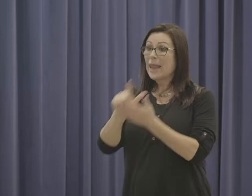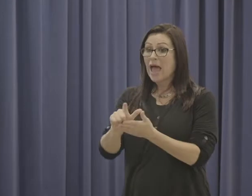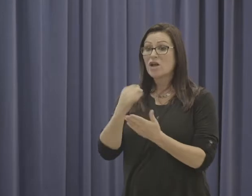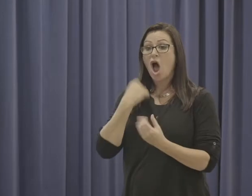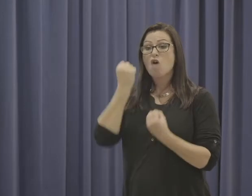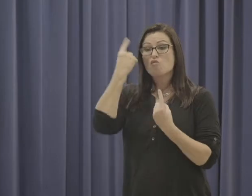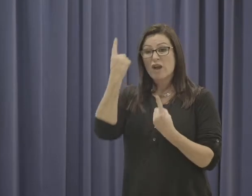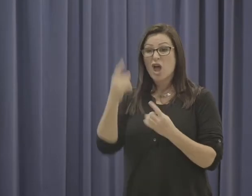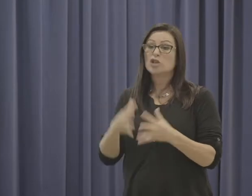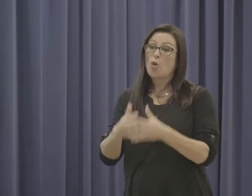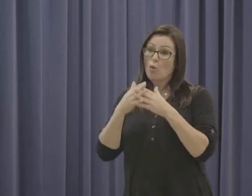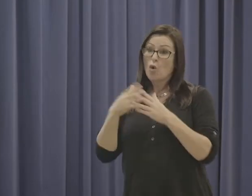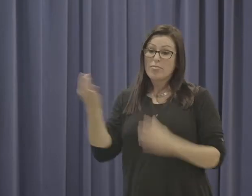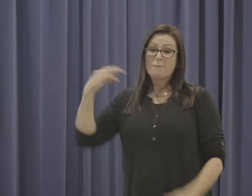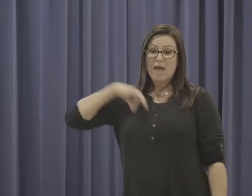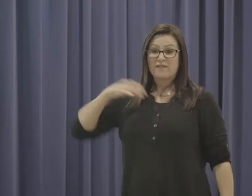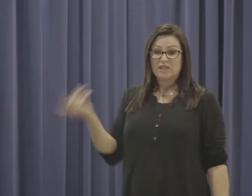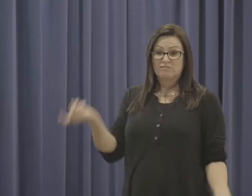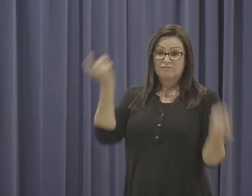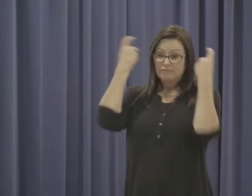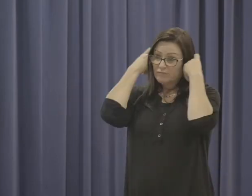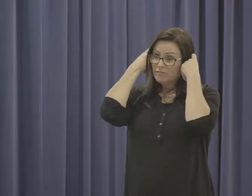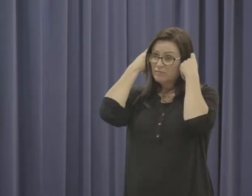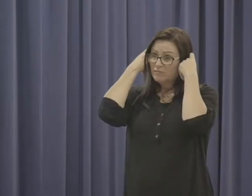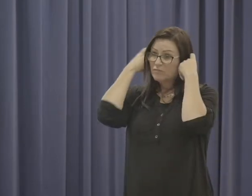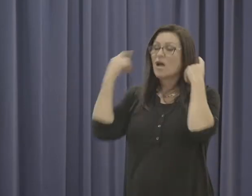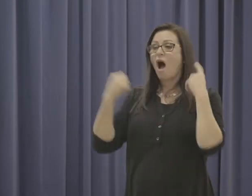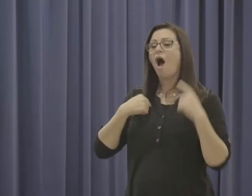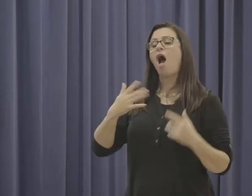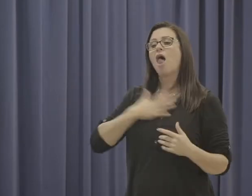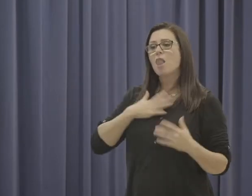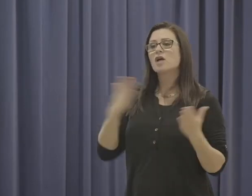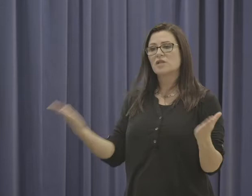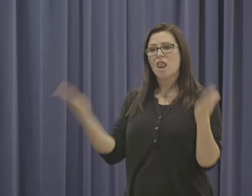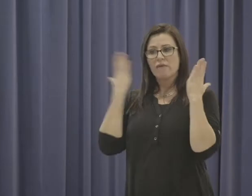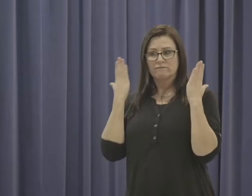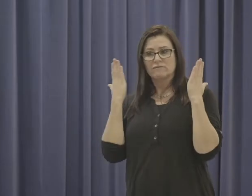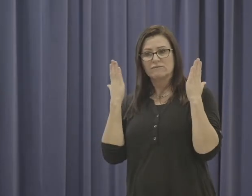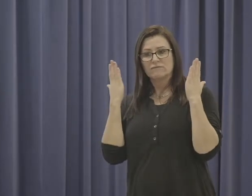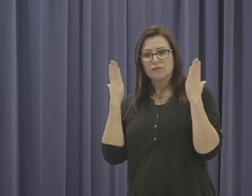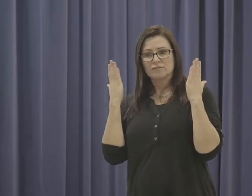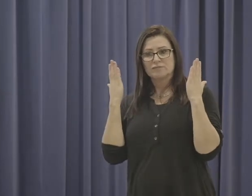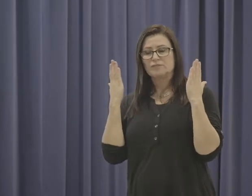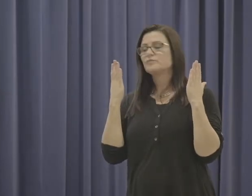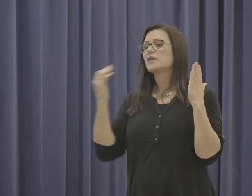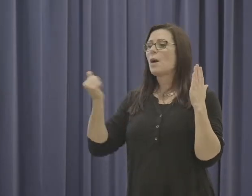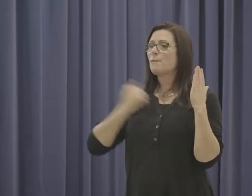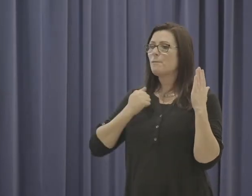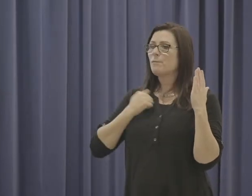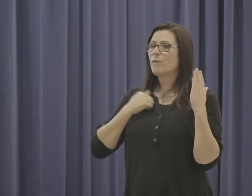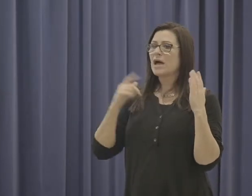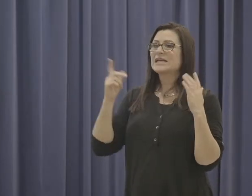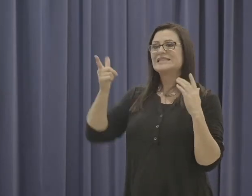I realised how much they had helped me to hear a lot a lot better I liked to wear them all the time.